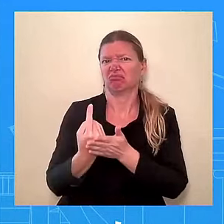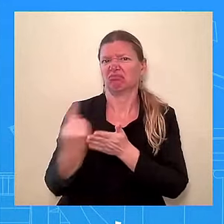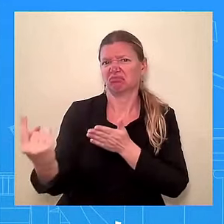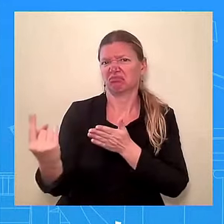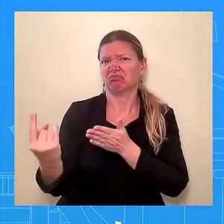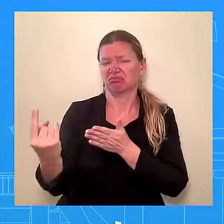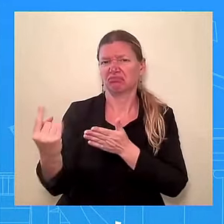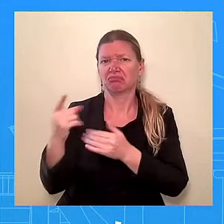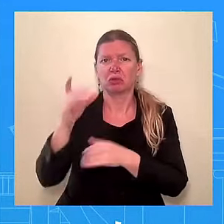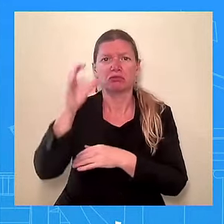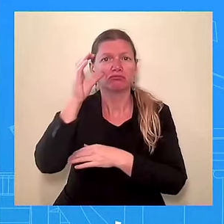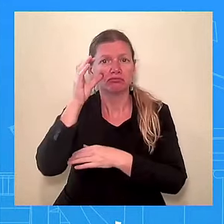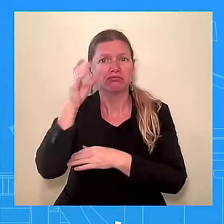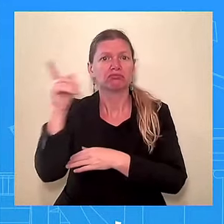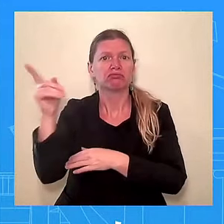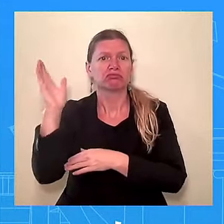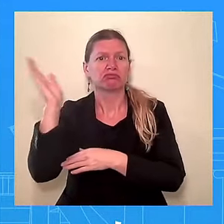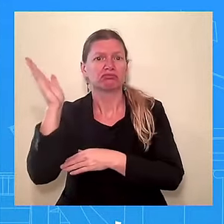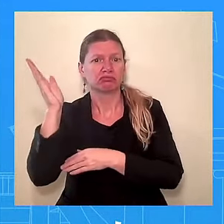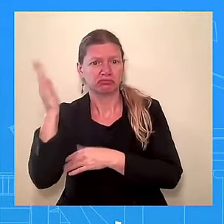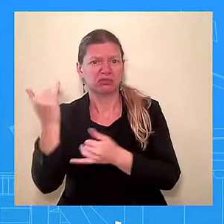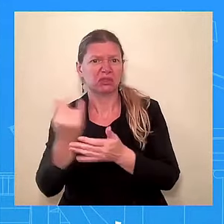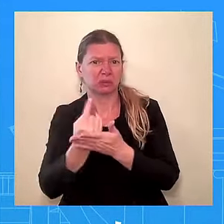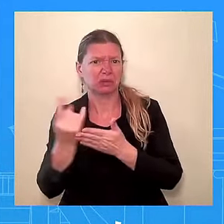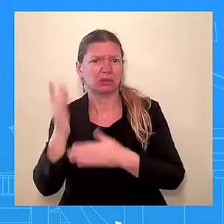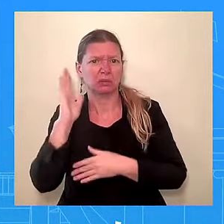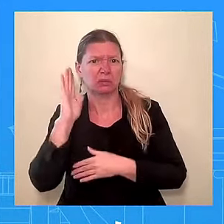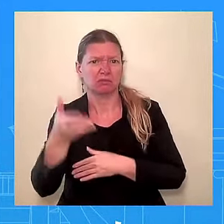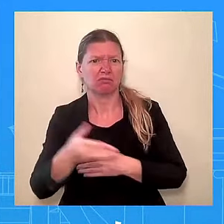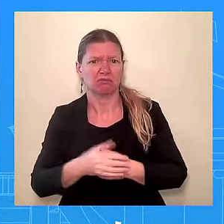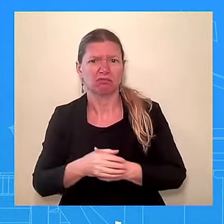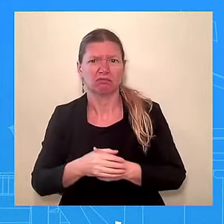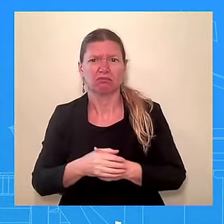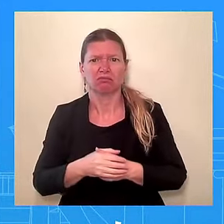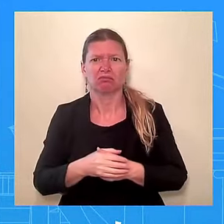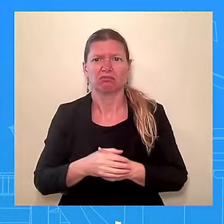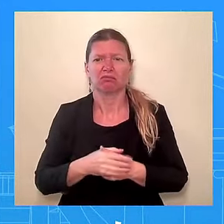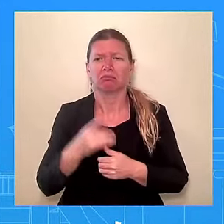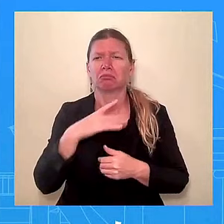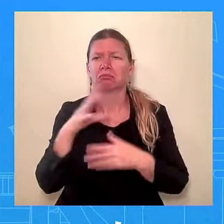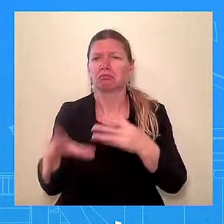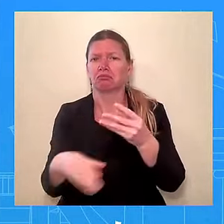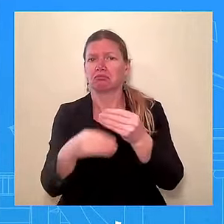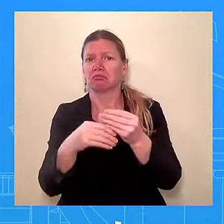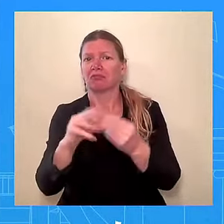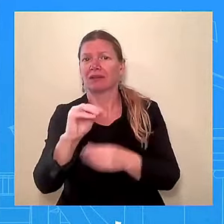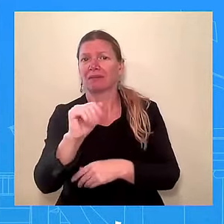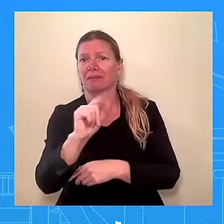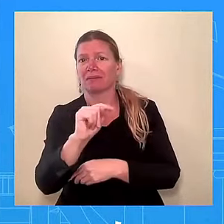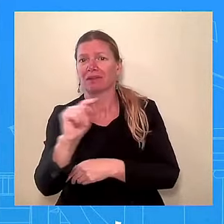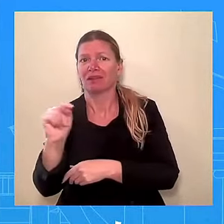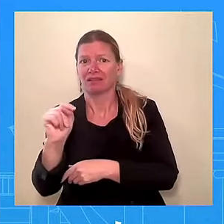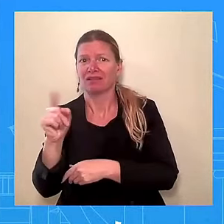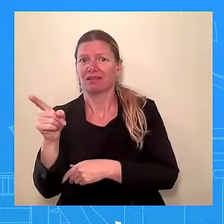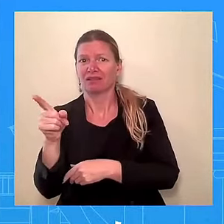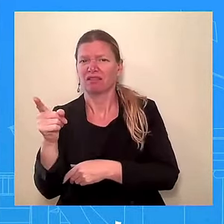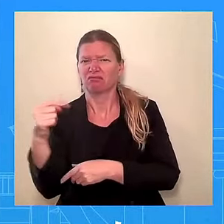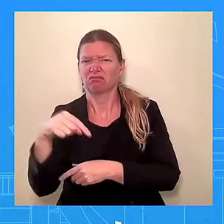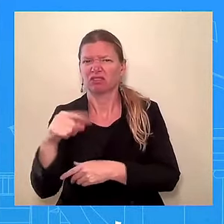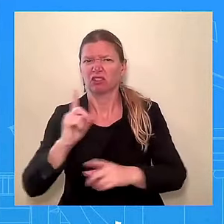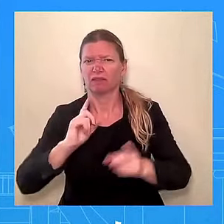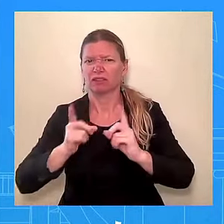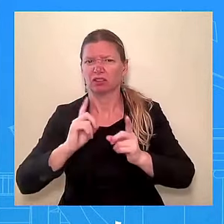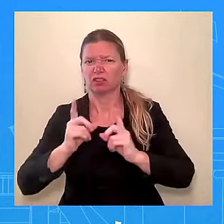think, again, I'm going to throw Matt Visor here into the conversation. We are recalibrating. I mean, that is very true. I mean, there